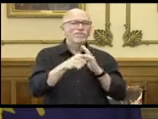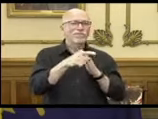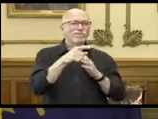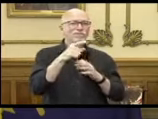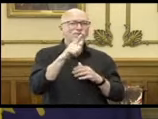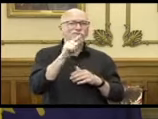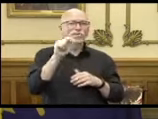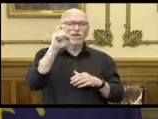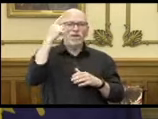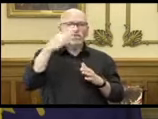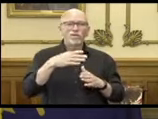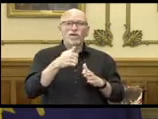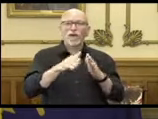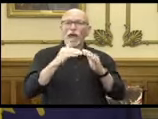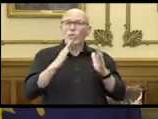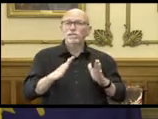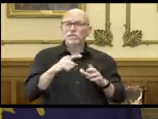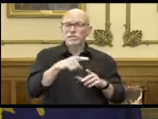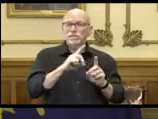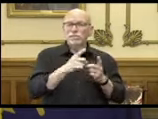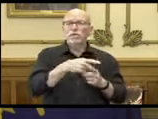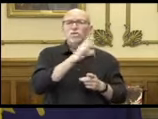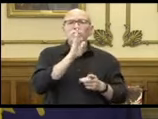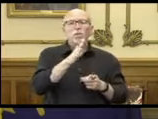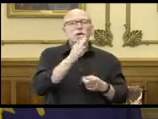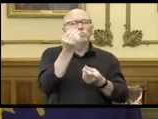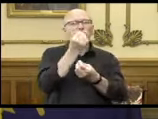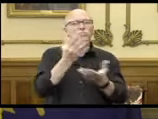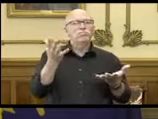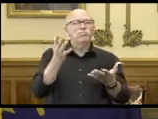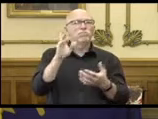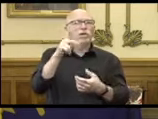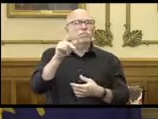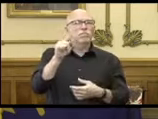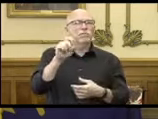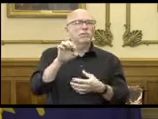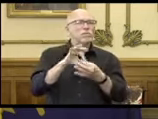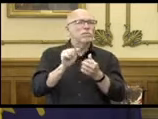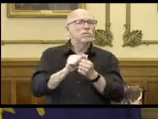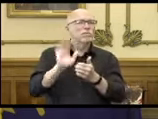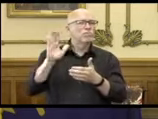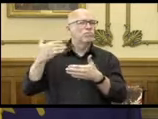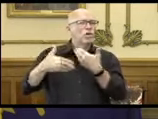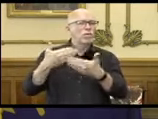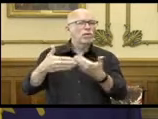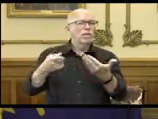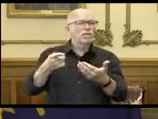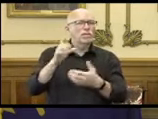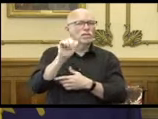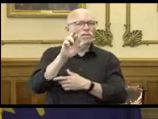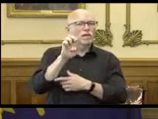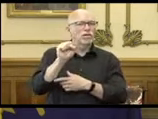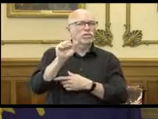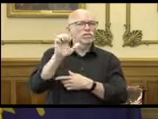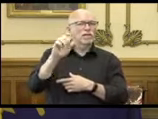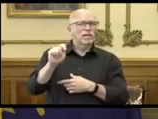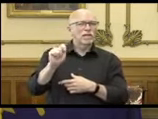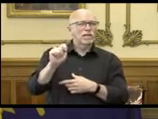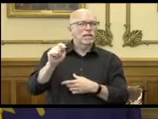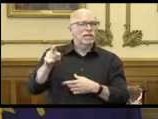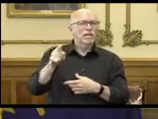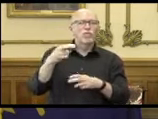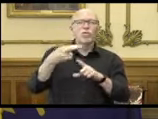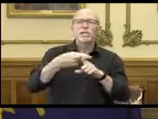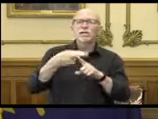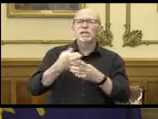of the Lieutenant Governor. And Jake will give us an update on the progress of the CARES Act rental assistance